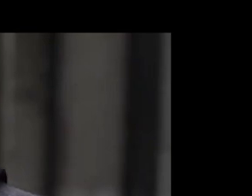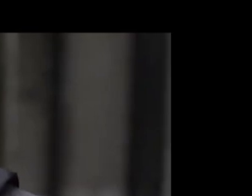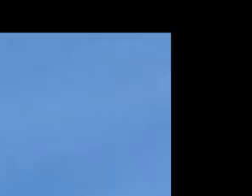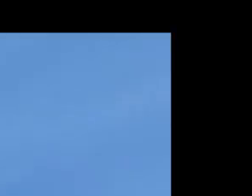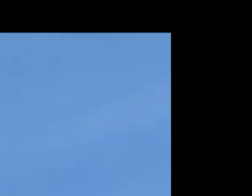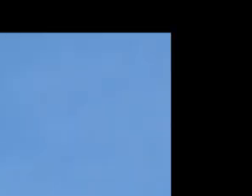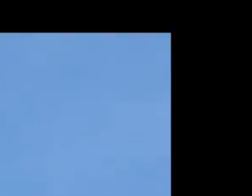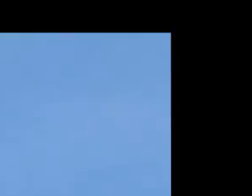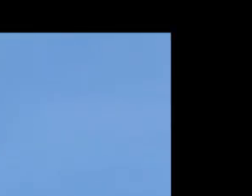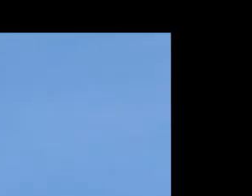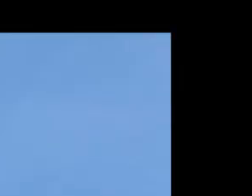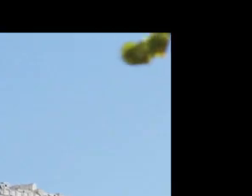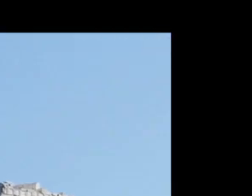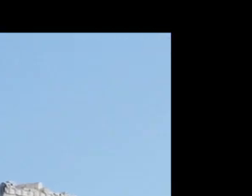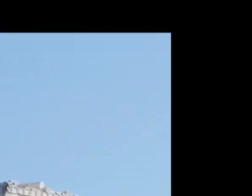Thank you